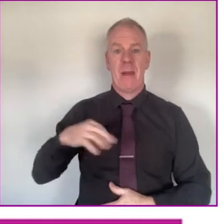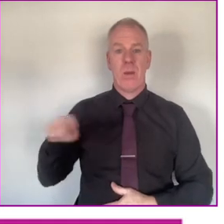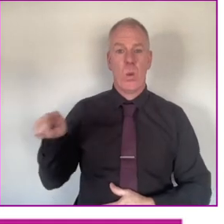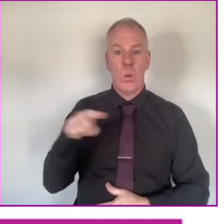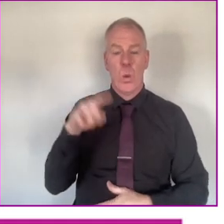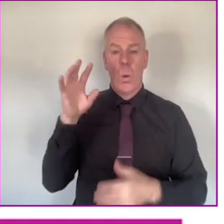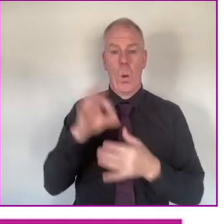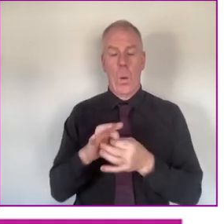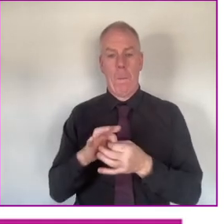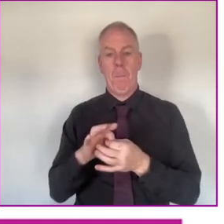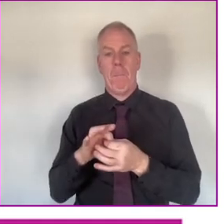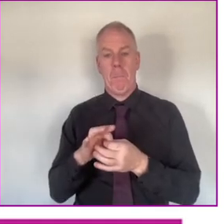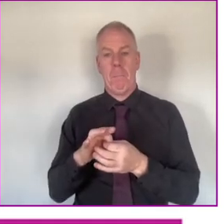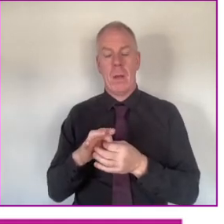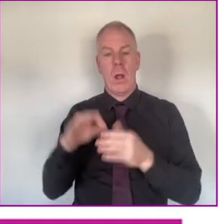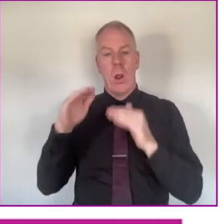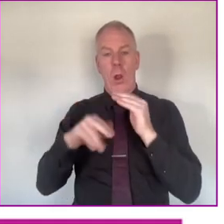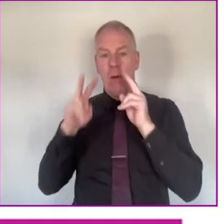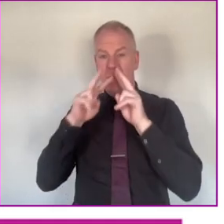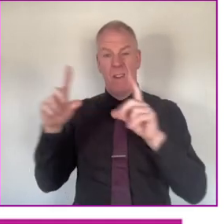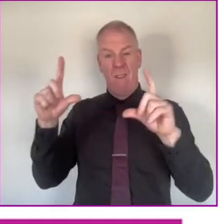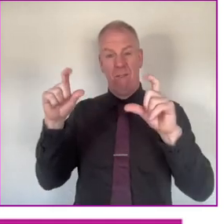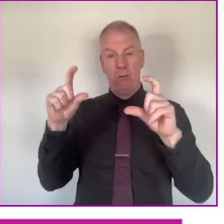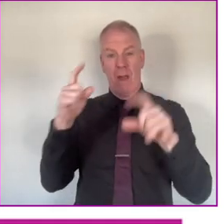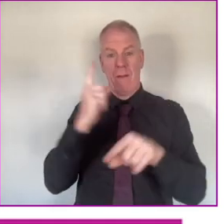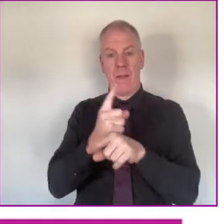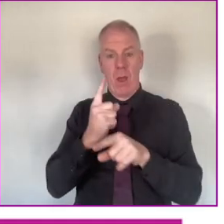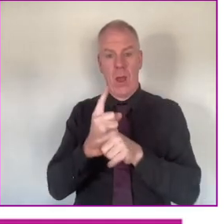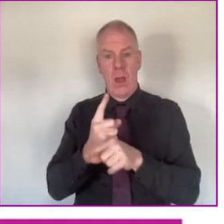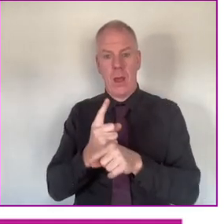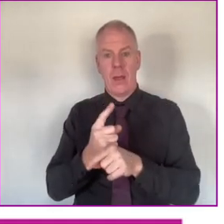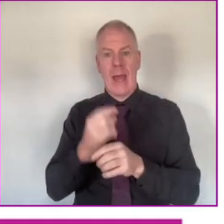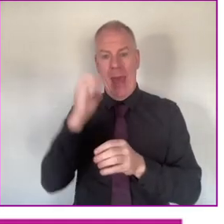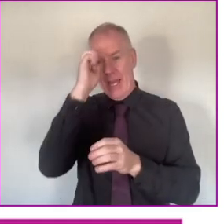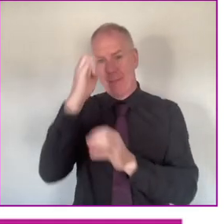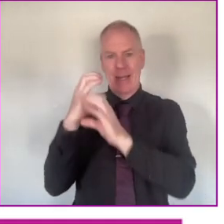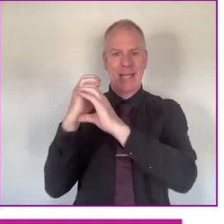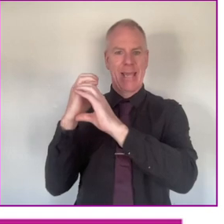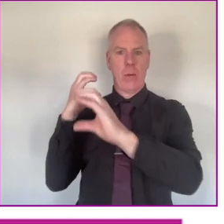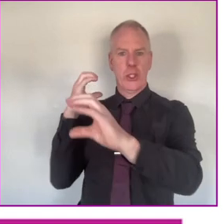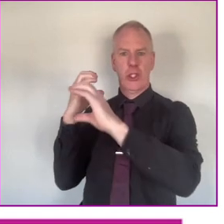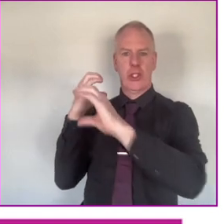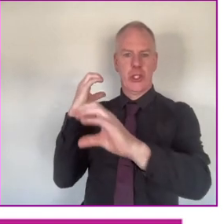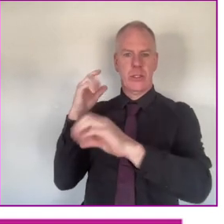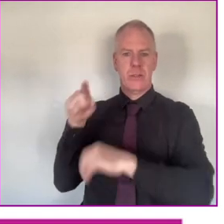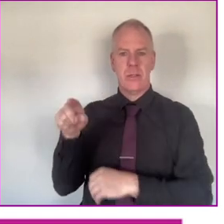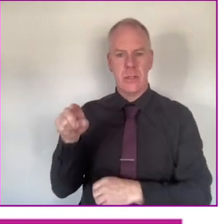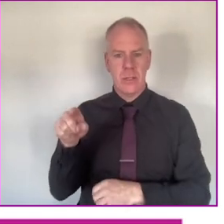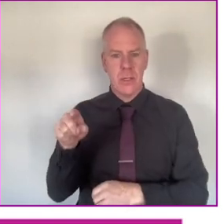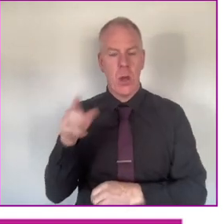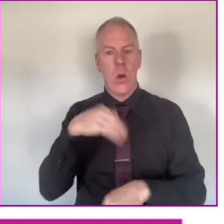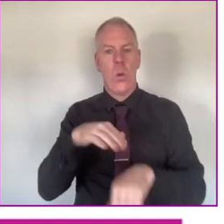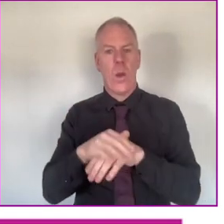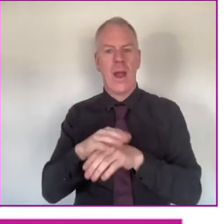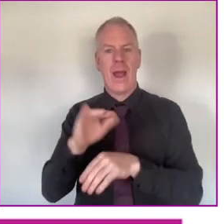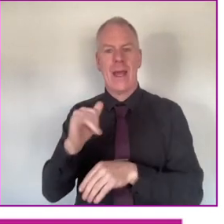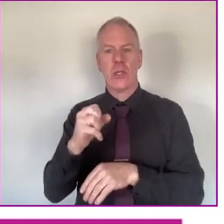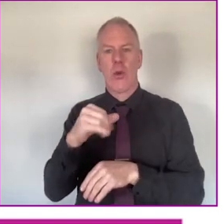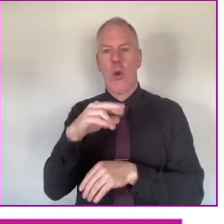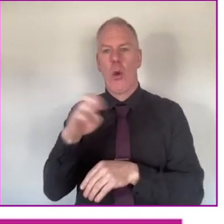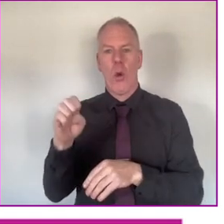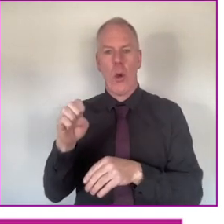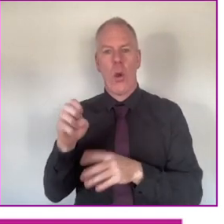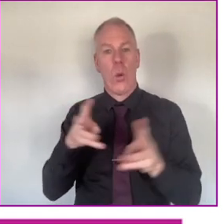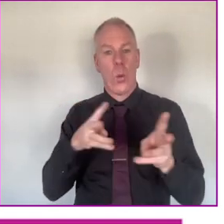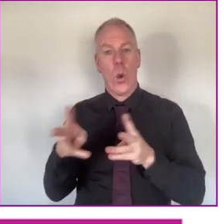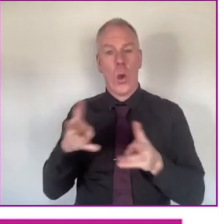For the benefit of people at home or those with low vision, this is a photograph of a mock-up of a carriage. And it's in a warehouse in